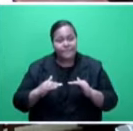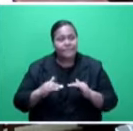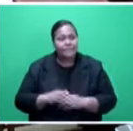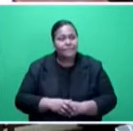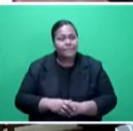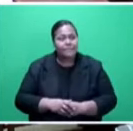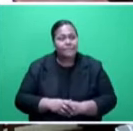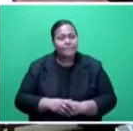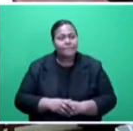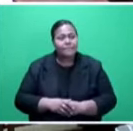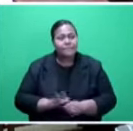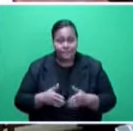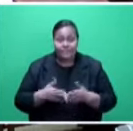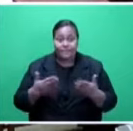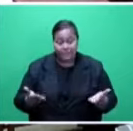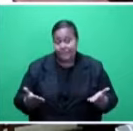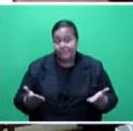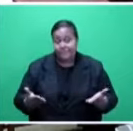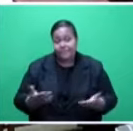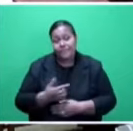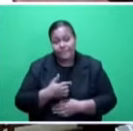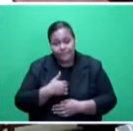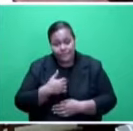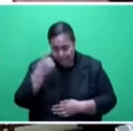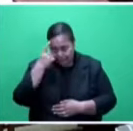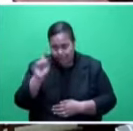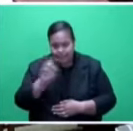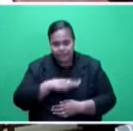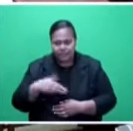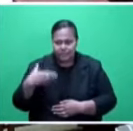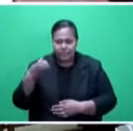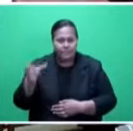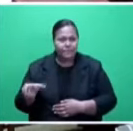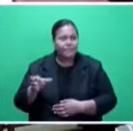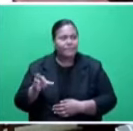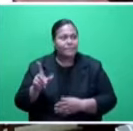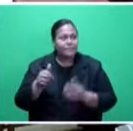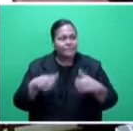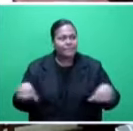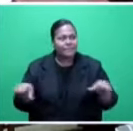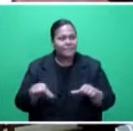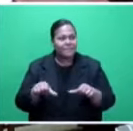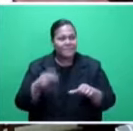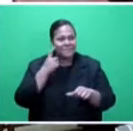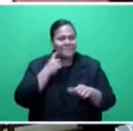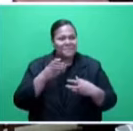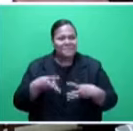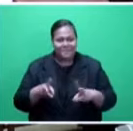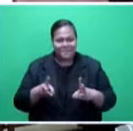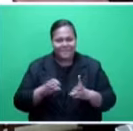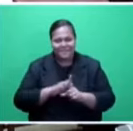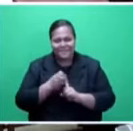And I now call upon the Minister for Agriculture, Waterways and Environment,